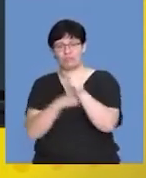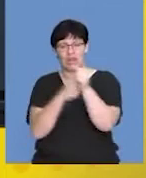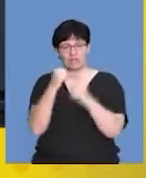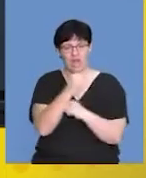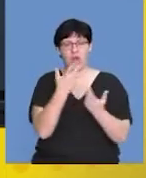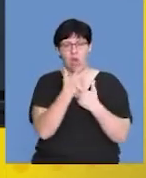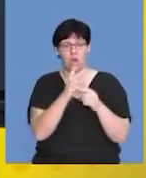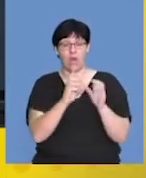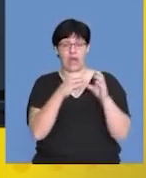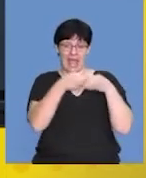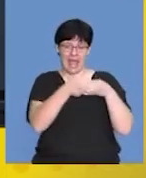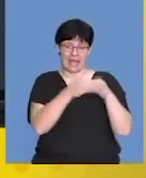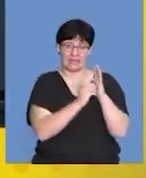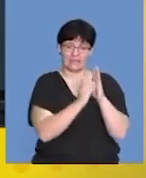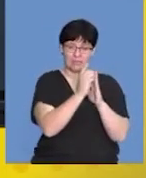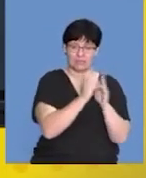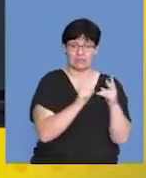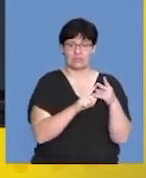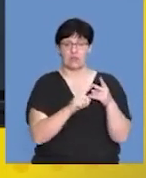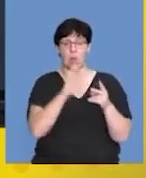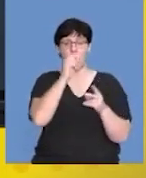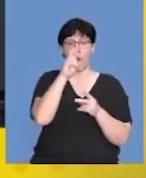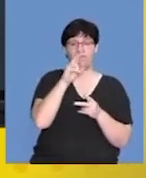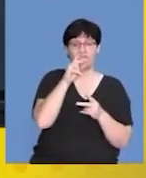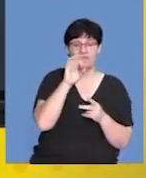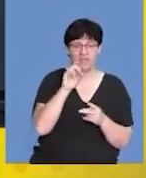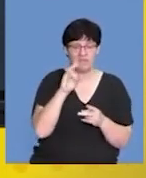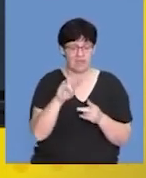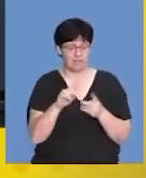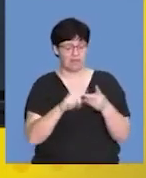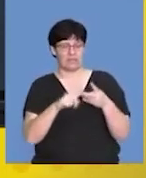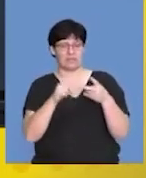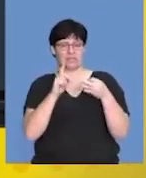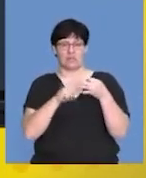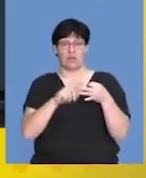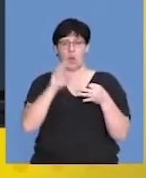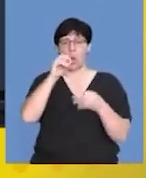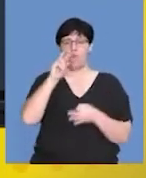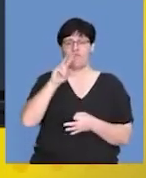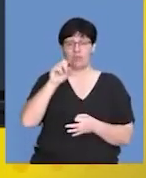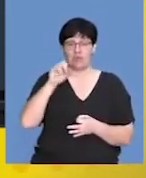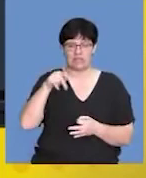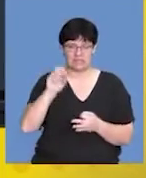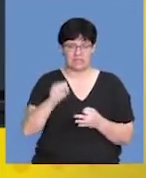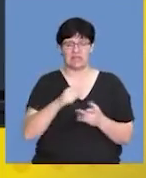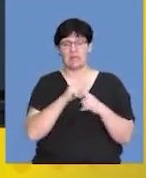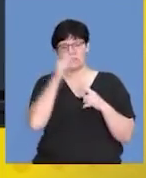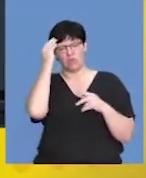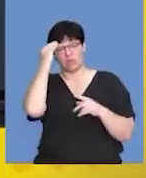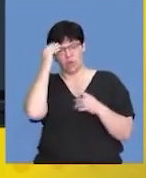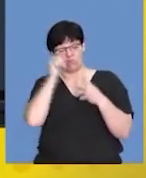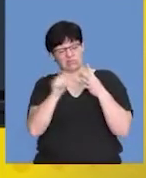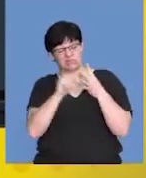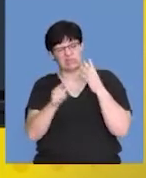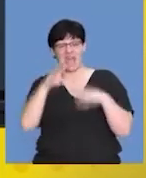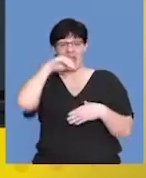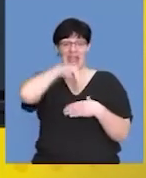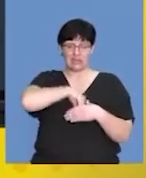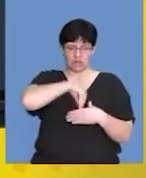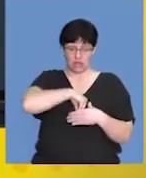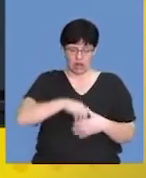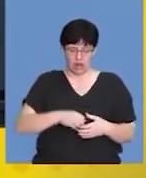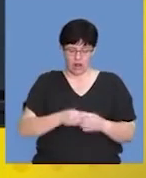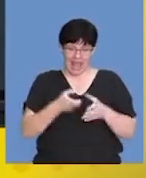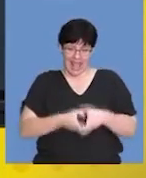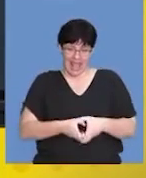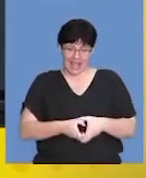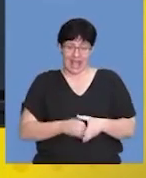development of the egg, oviparous, viviparous, ovoviviparous. We also need to know the definitions of internal fertilization